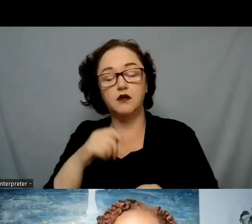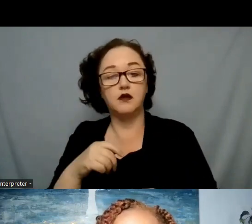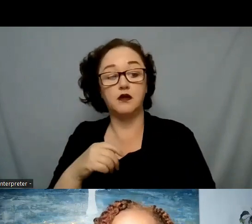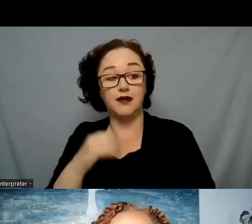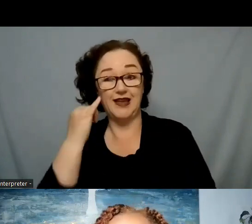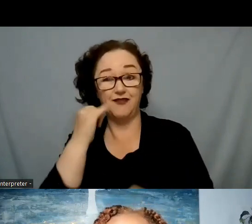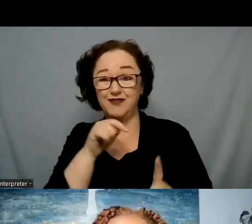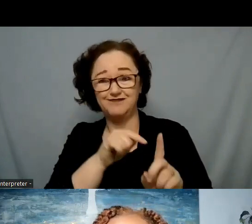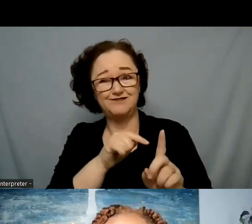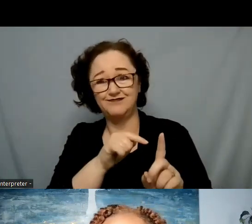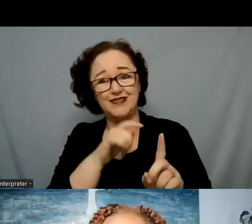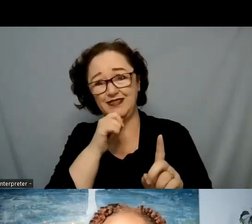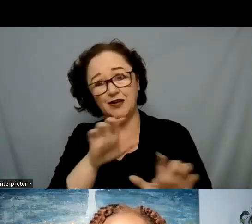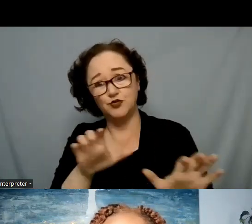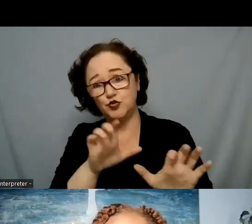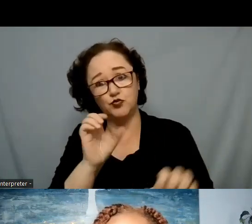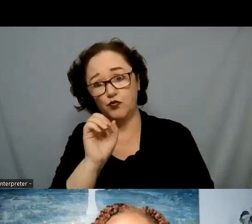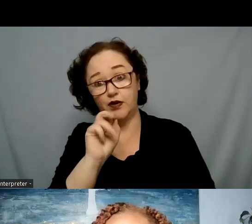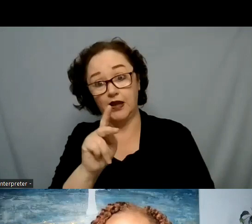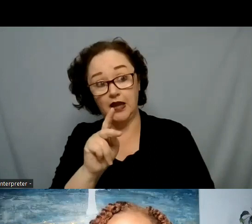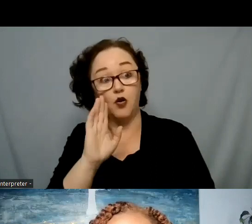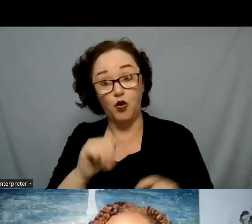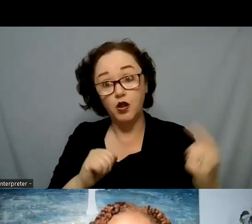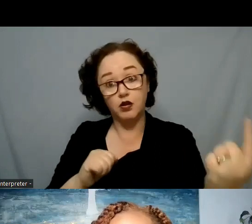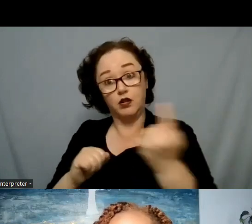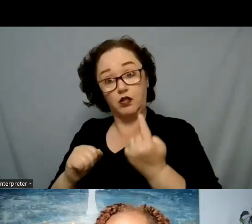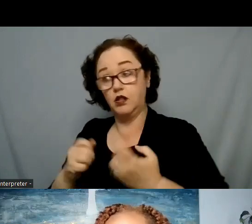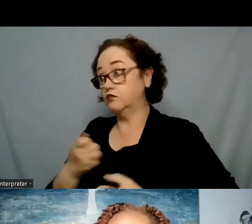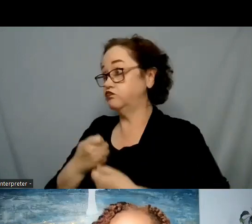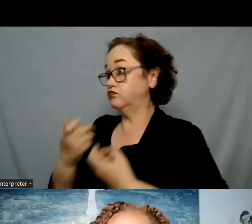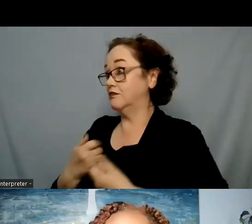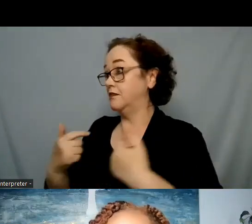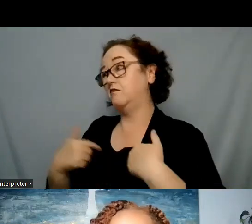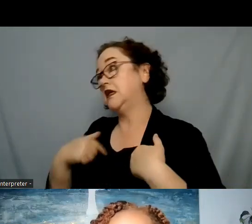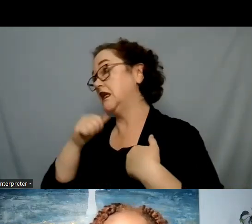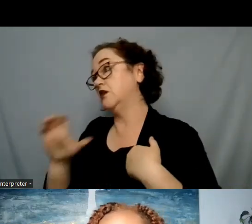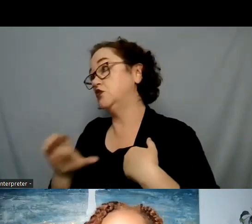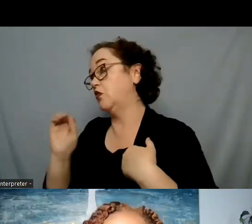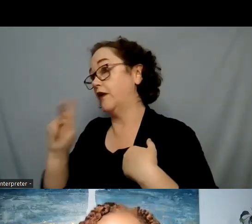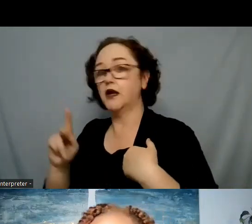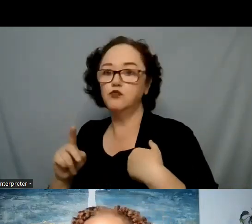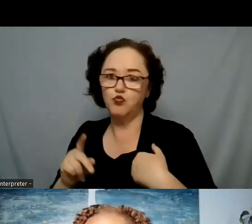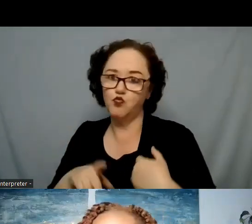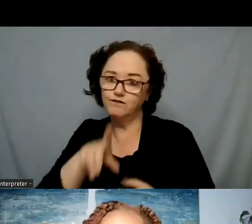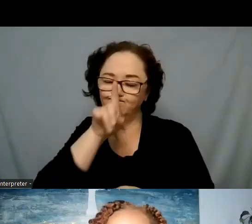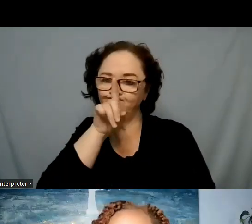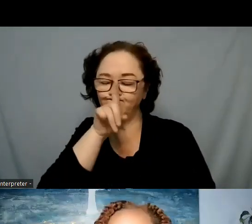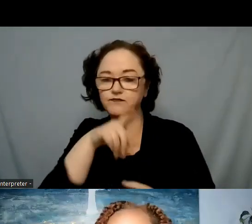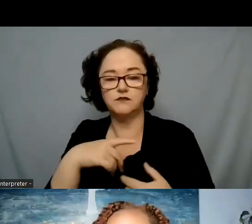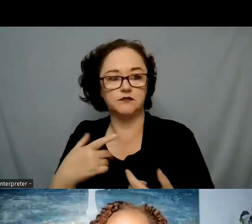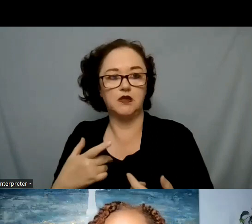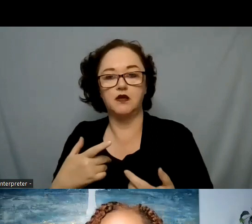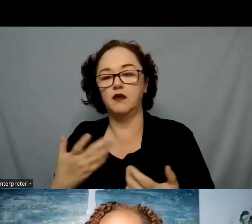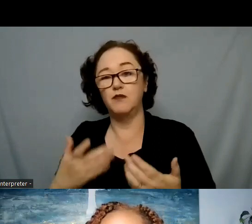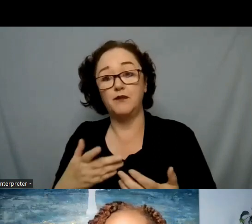not okay you'll often notice it with a change in attitude they quit all the sports they were doing